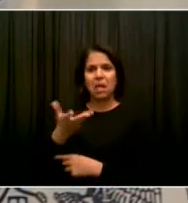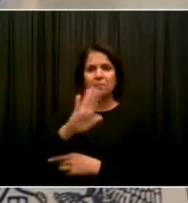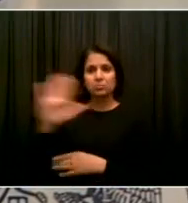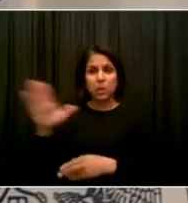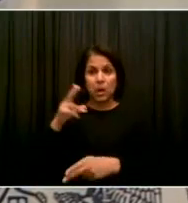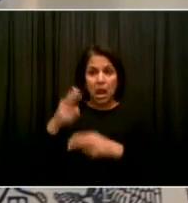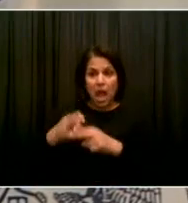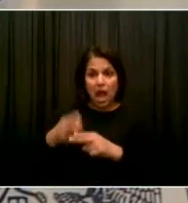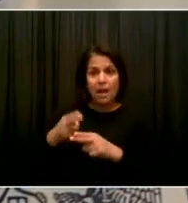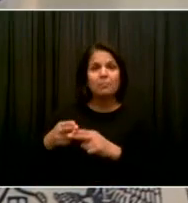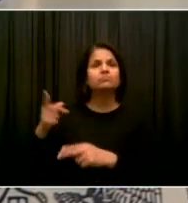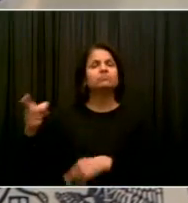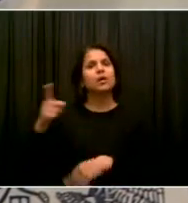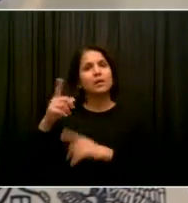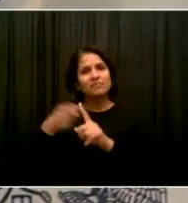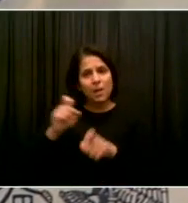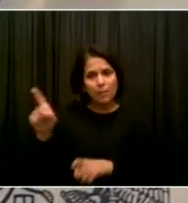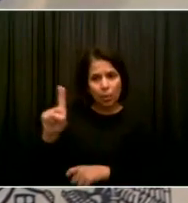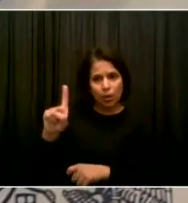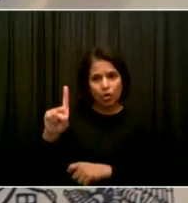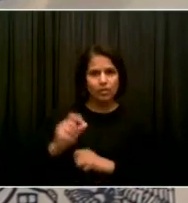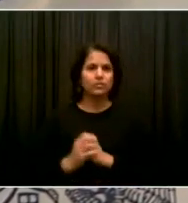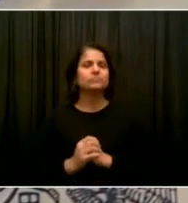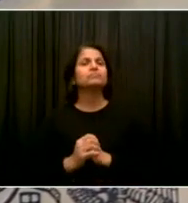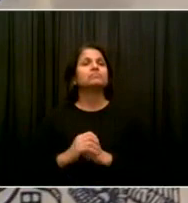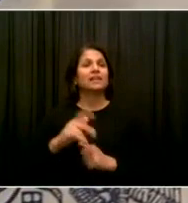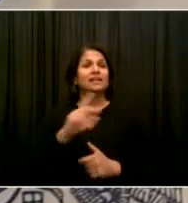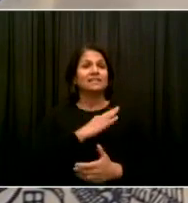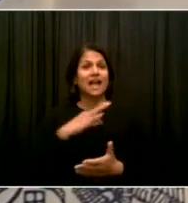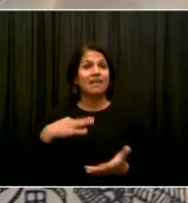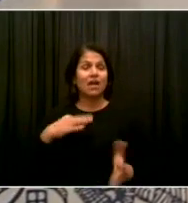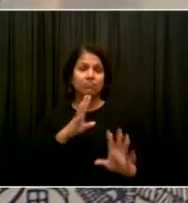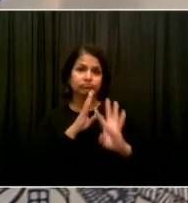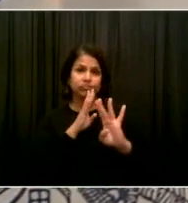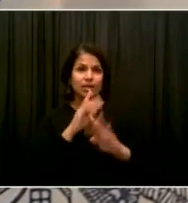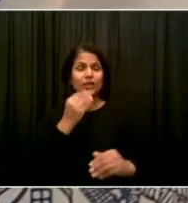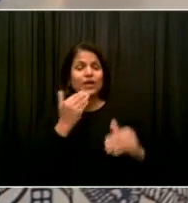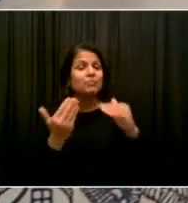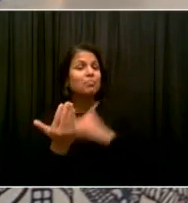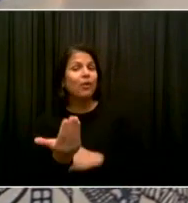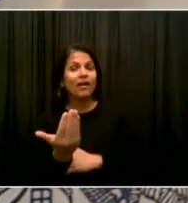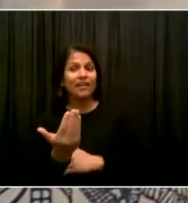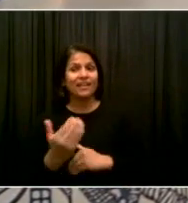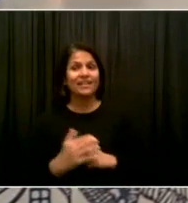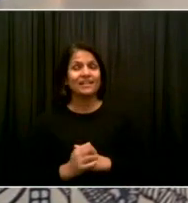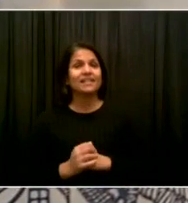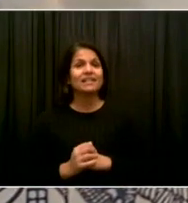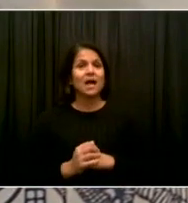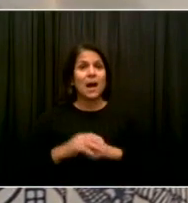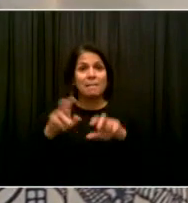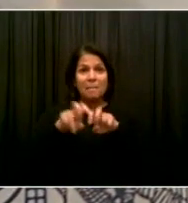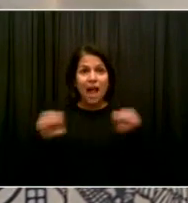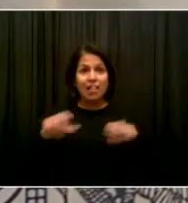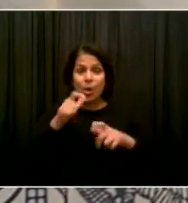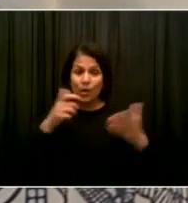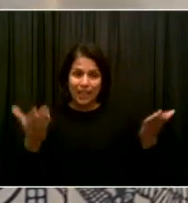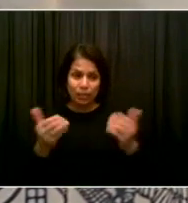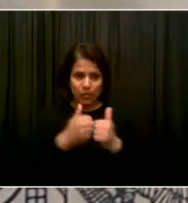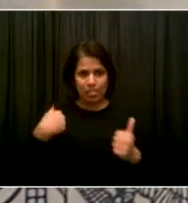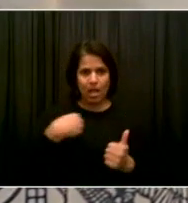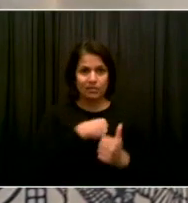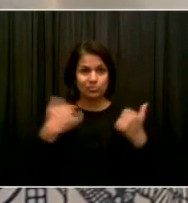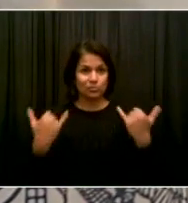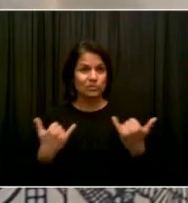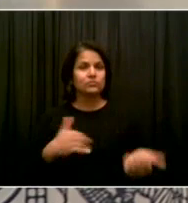journalist. Good morning. We will now begin our Q&A. As a reminder, we are joined by Health Commissioner, Dr. Dave Choksi,